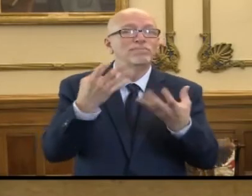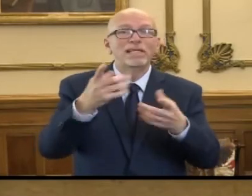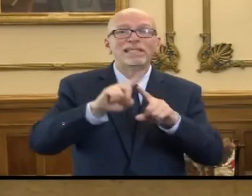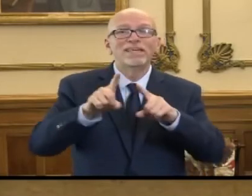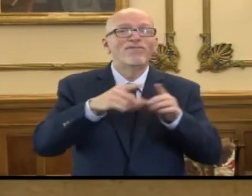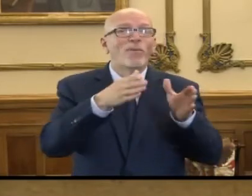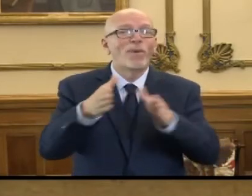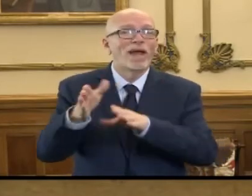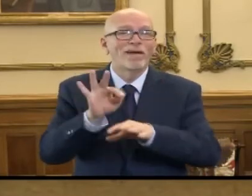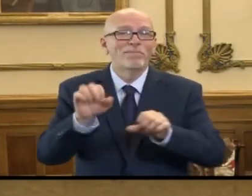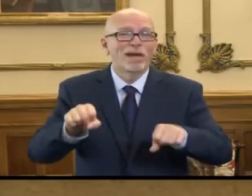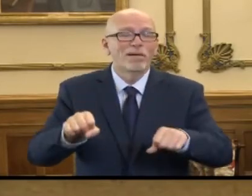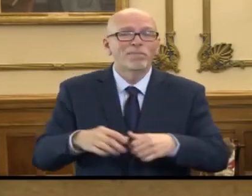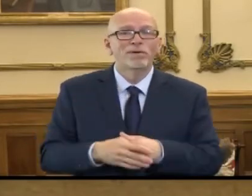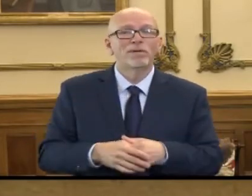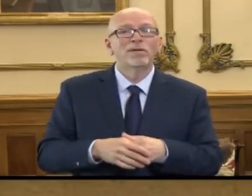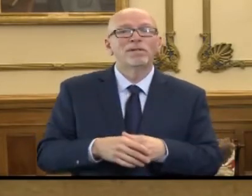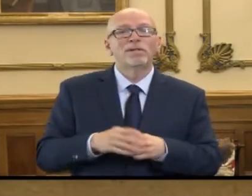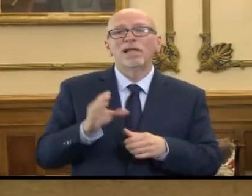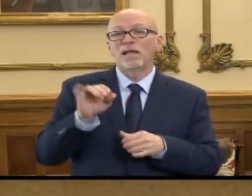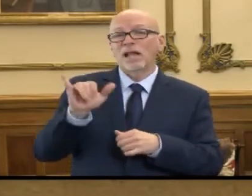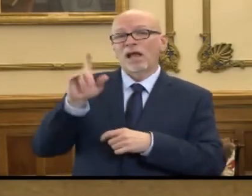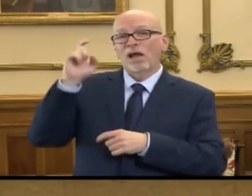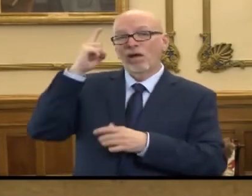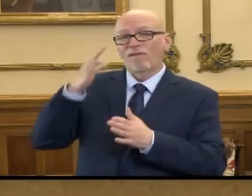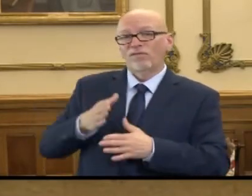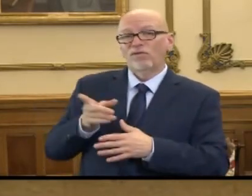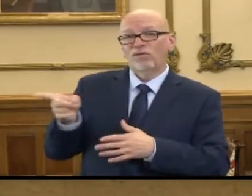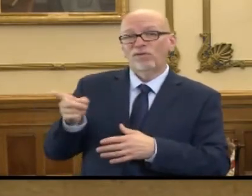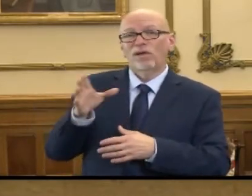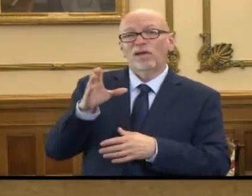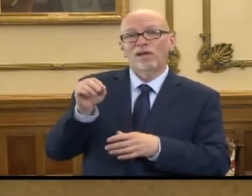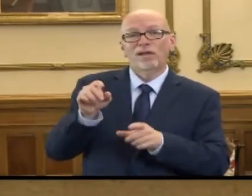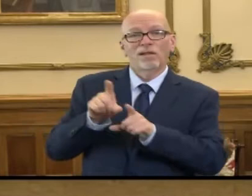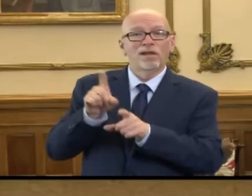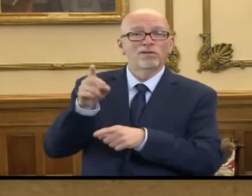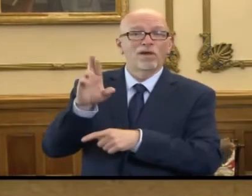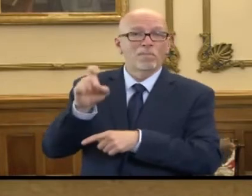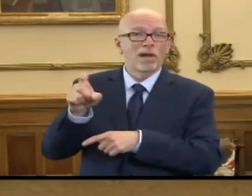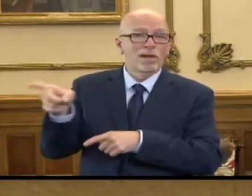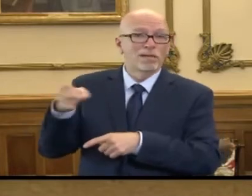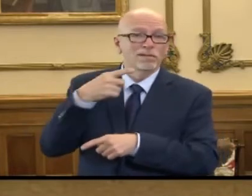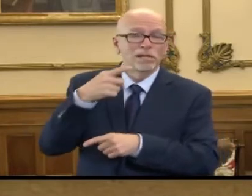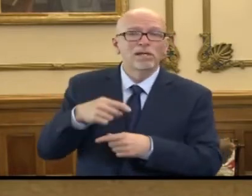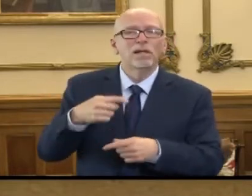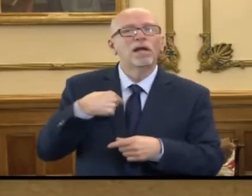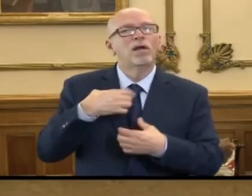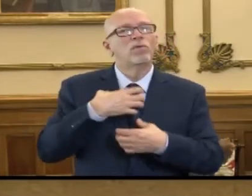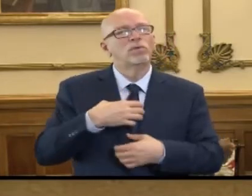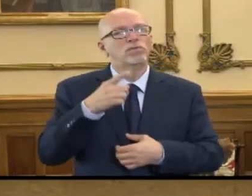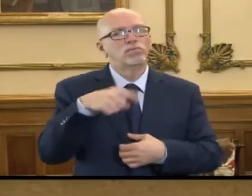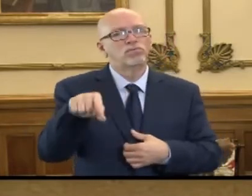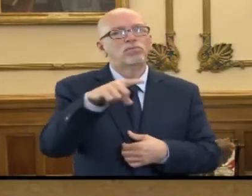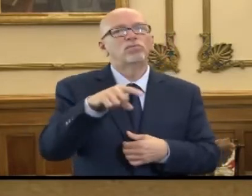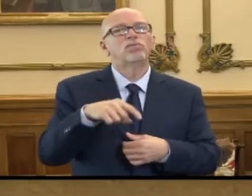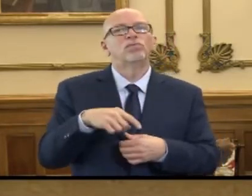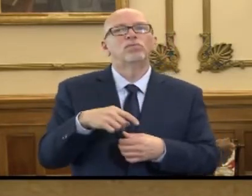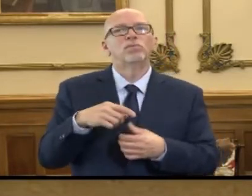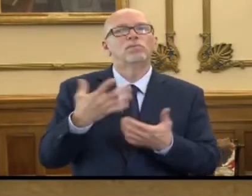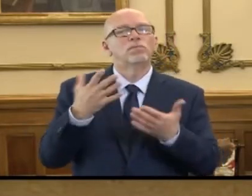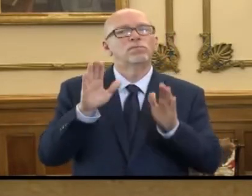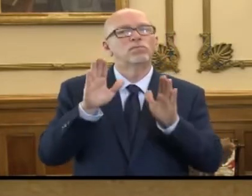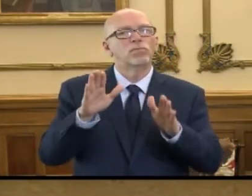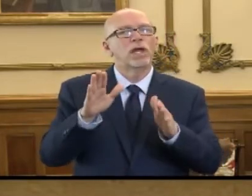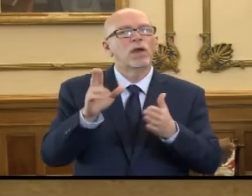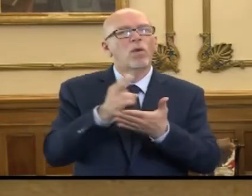as possible. And just like the governor and just like Dr. Box, I wish you, you know, a